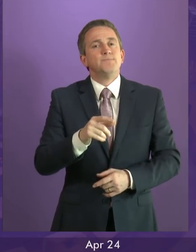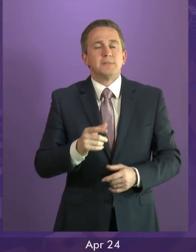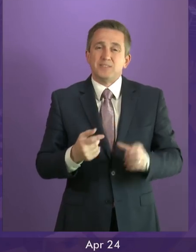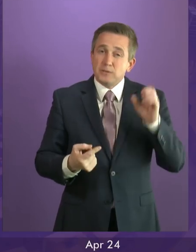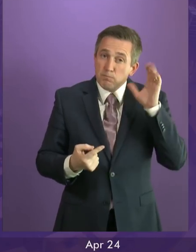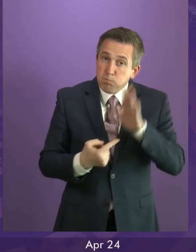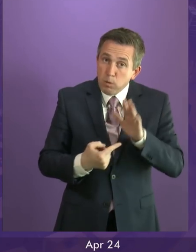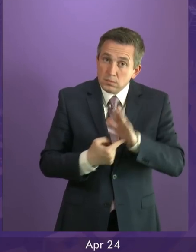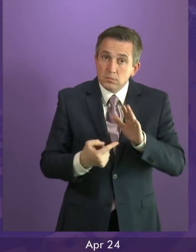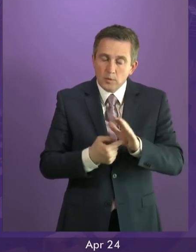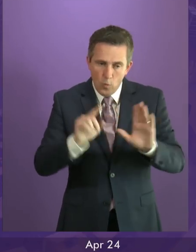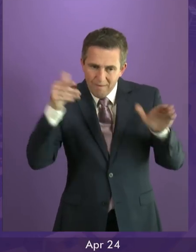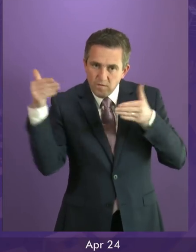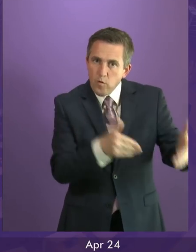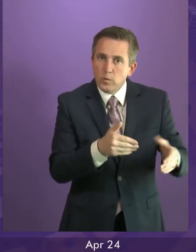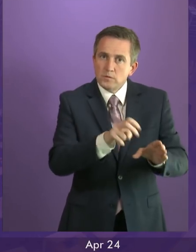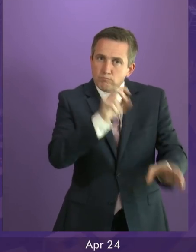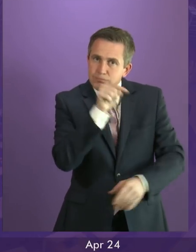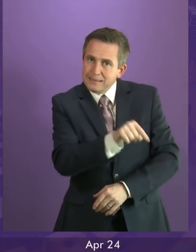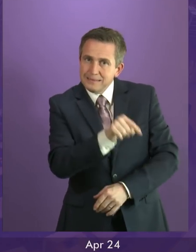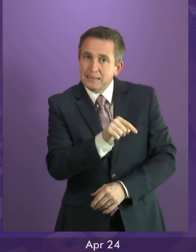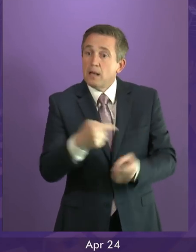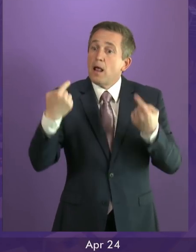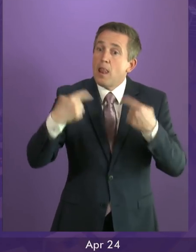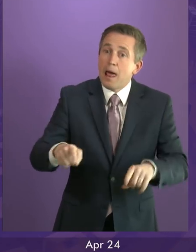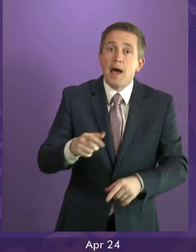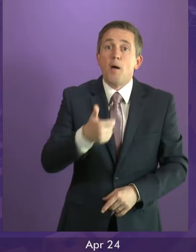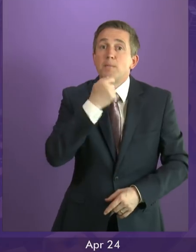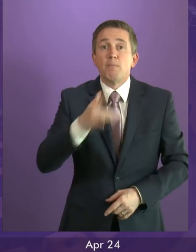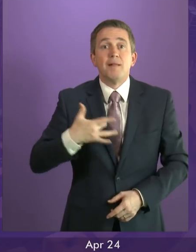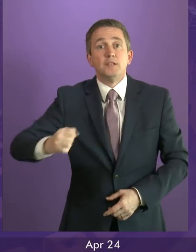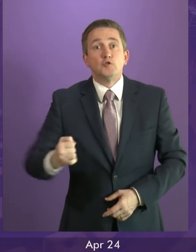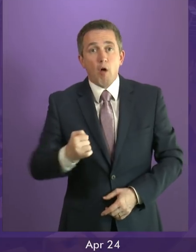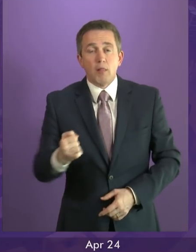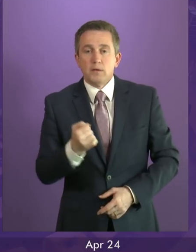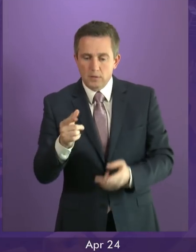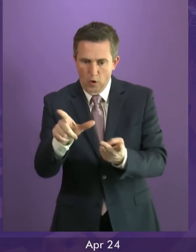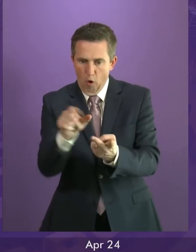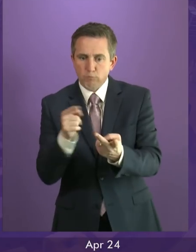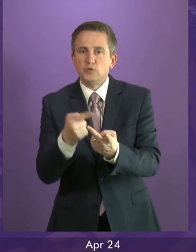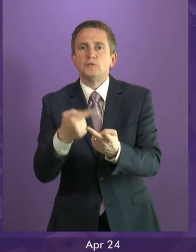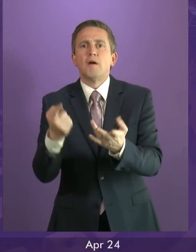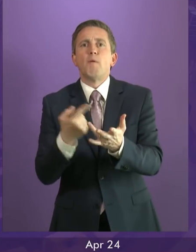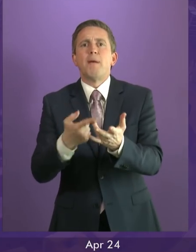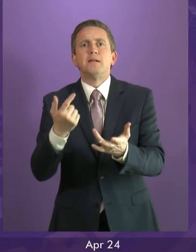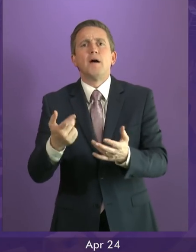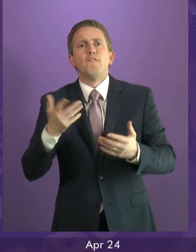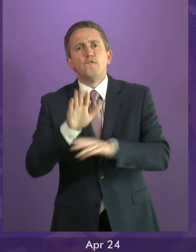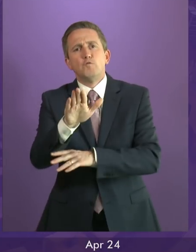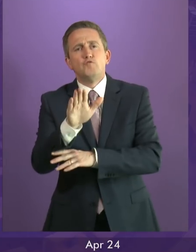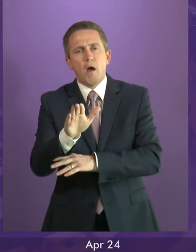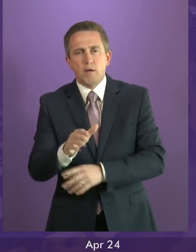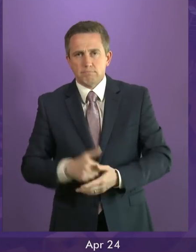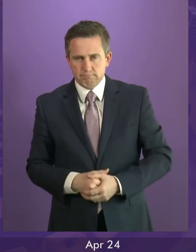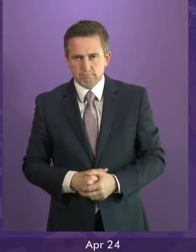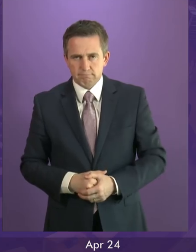important we don't let that happen, that we allow people in Scotland to have the choice of a better, more prosperous future. Liam Kerr to be